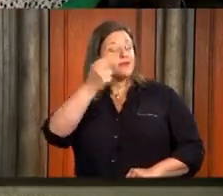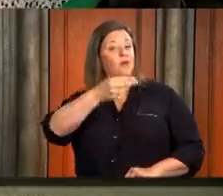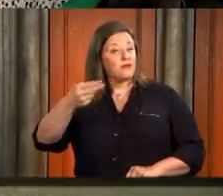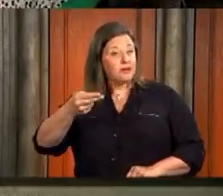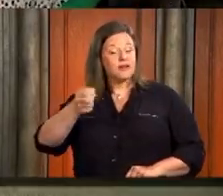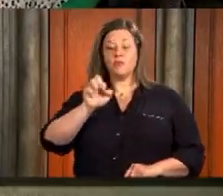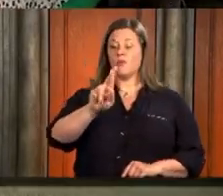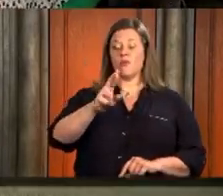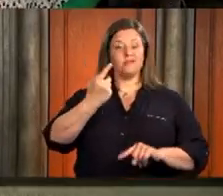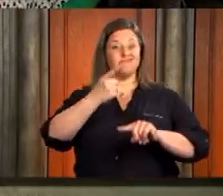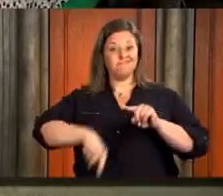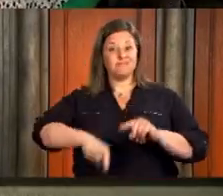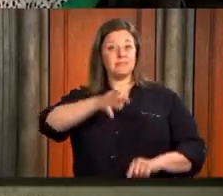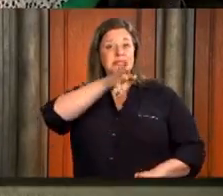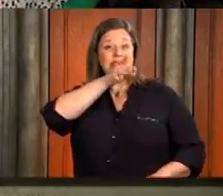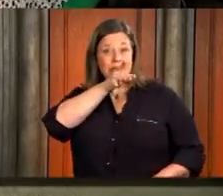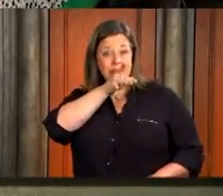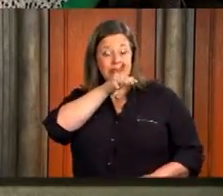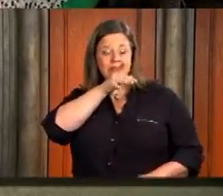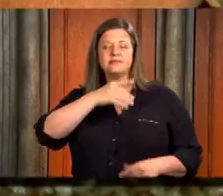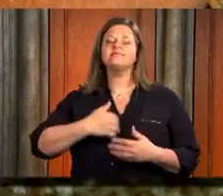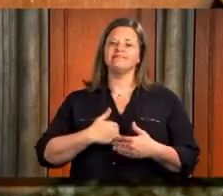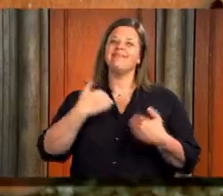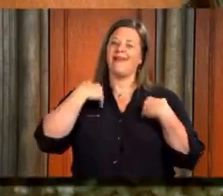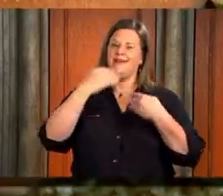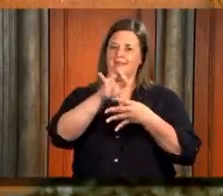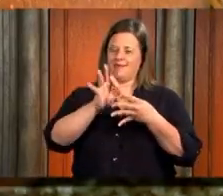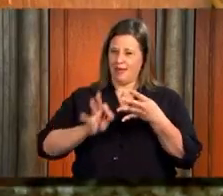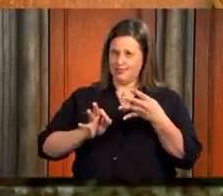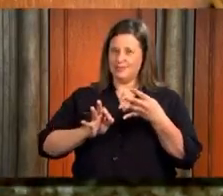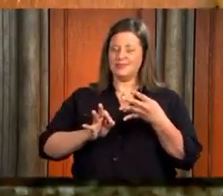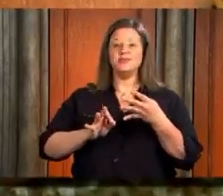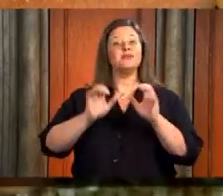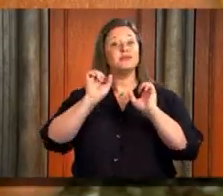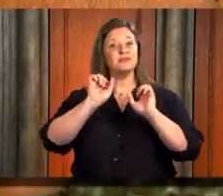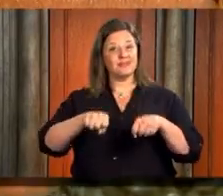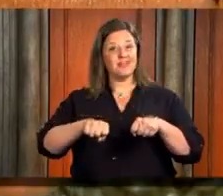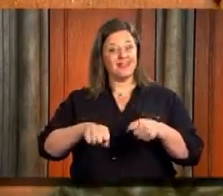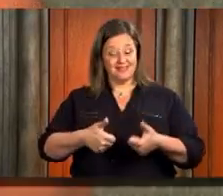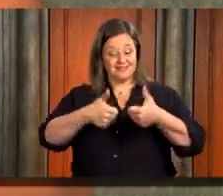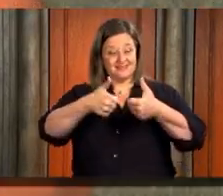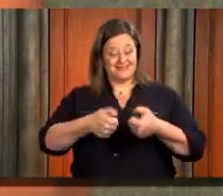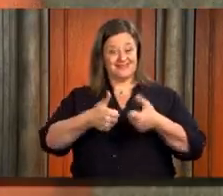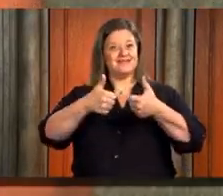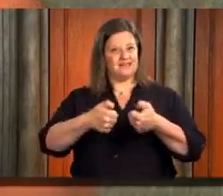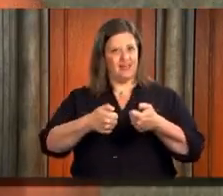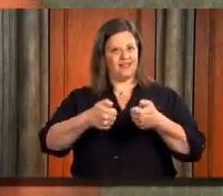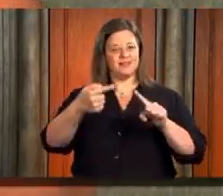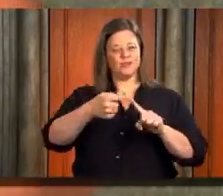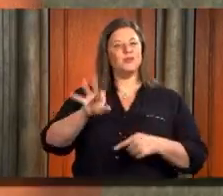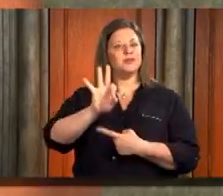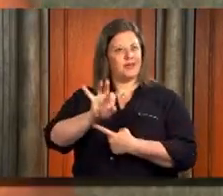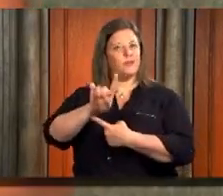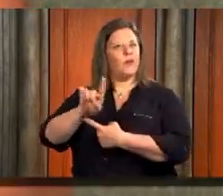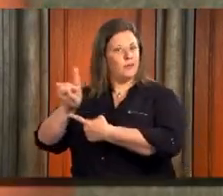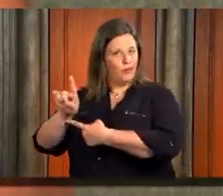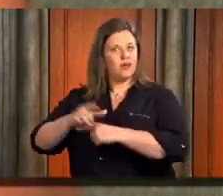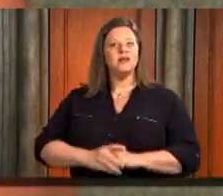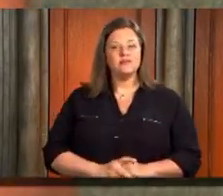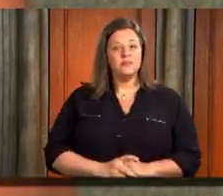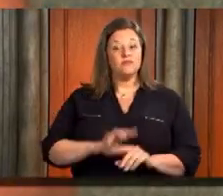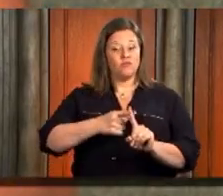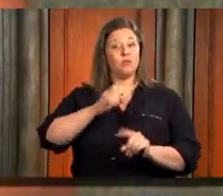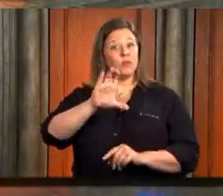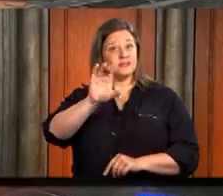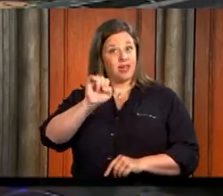those whose safety requires remaining silent. If you're unable to talk for any reason, you can send a text message to 9-1